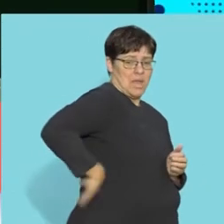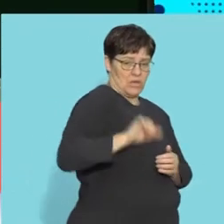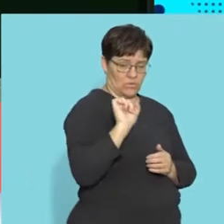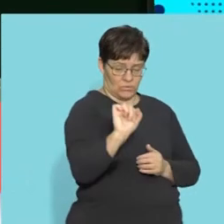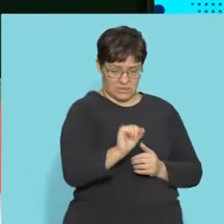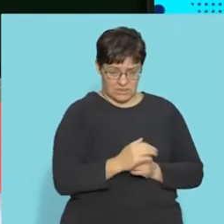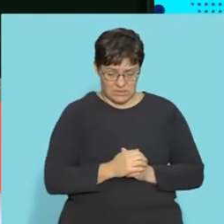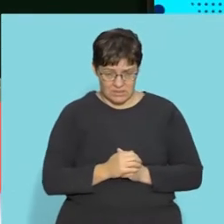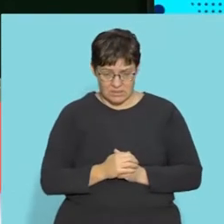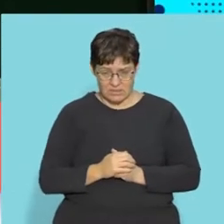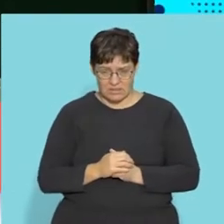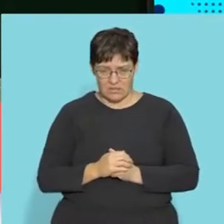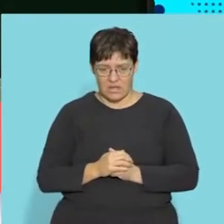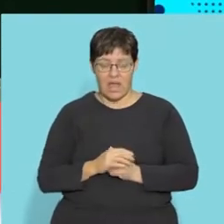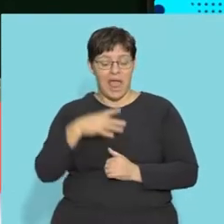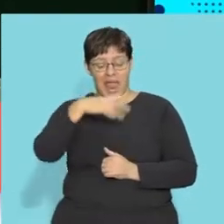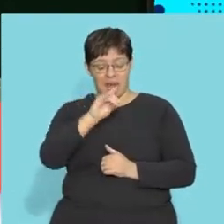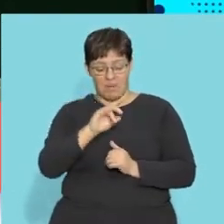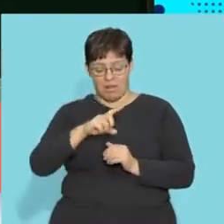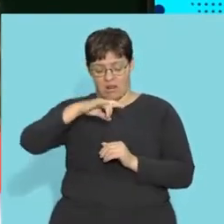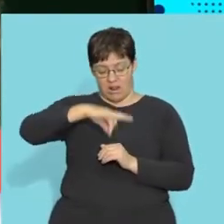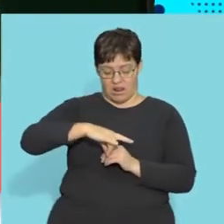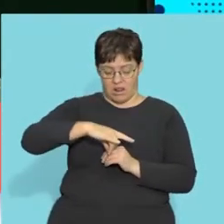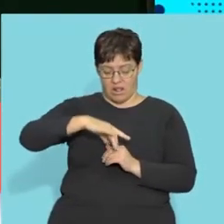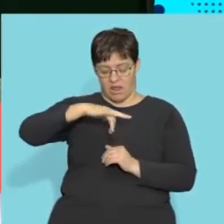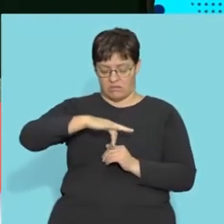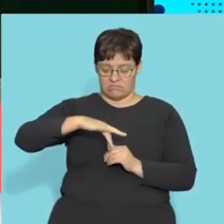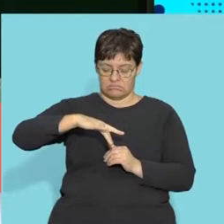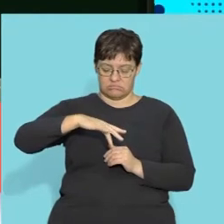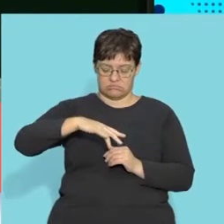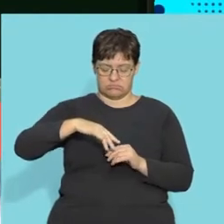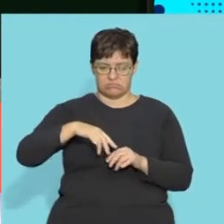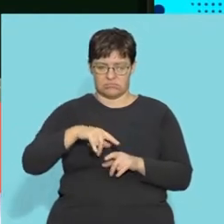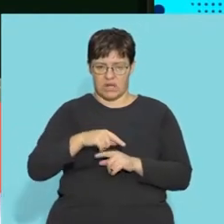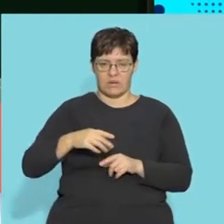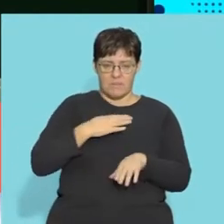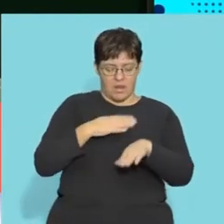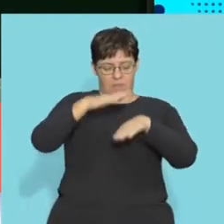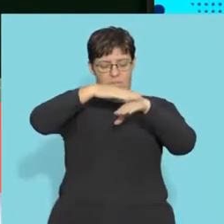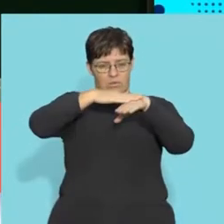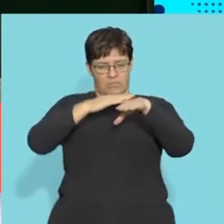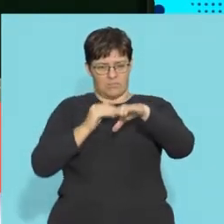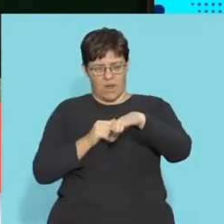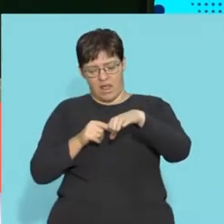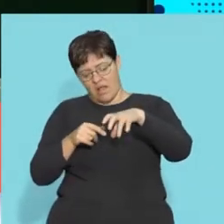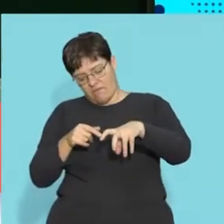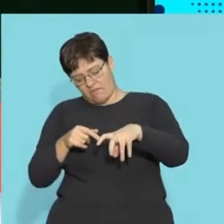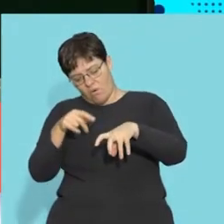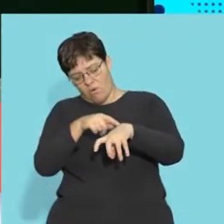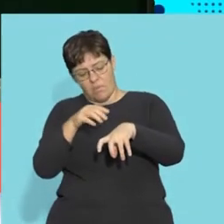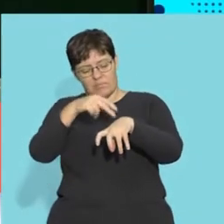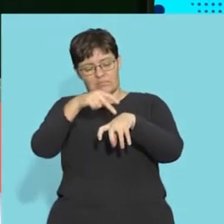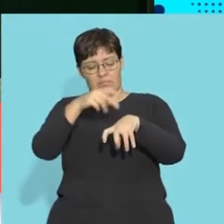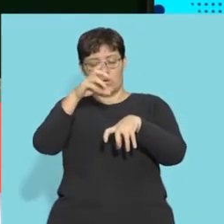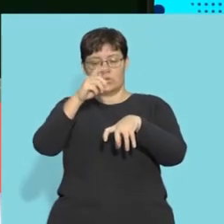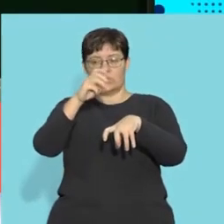your back, right? You have the back. And if animals are on force. So this will be the top part, isn't it? So that